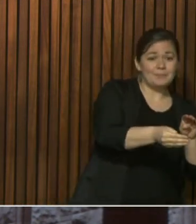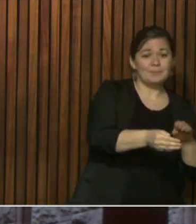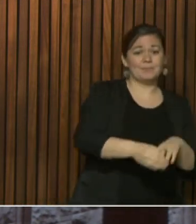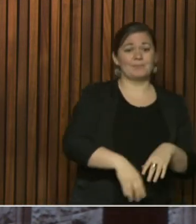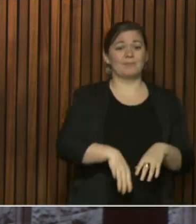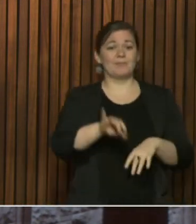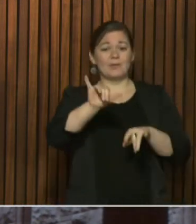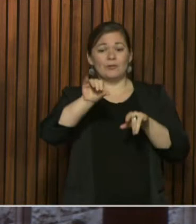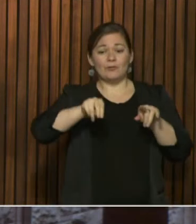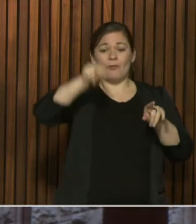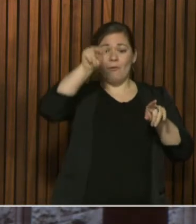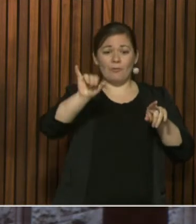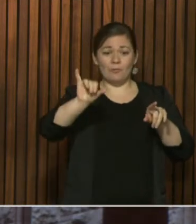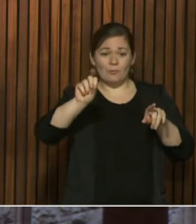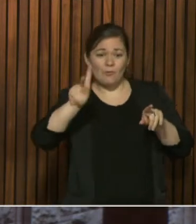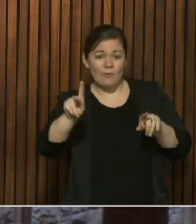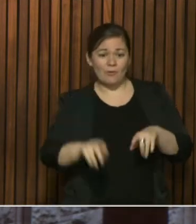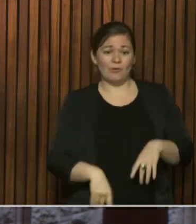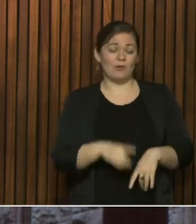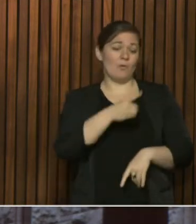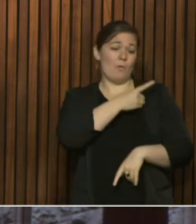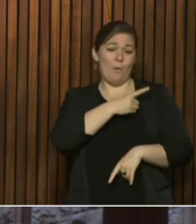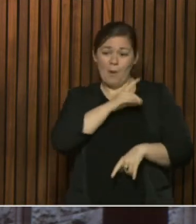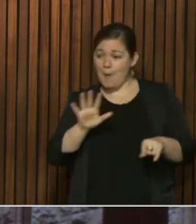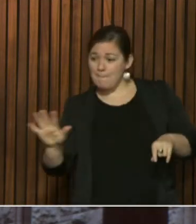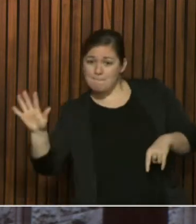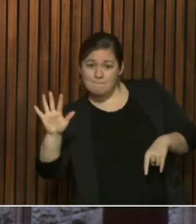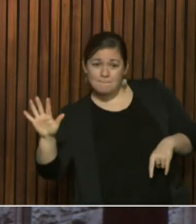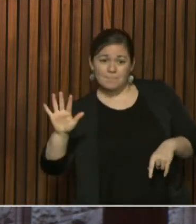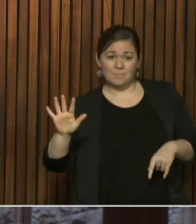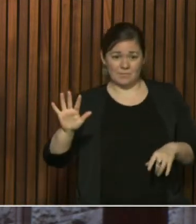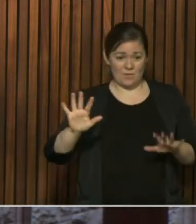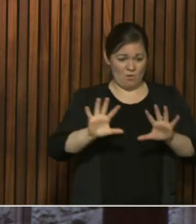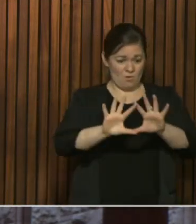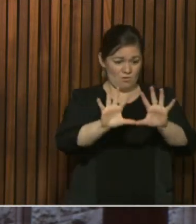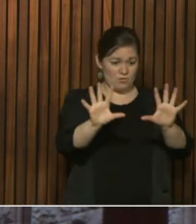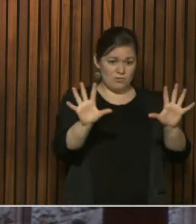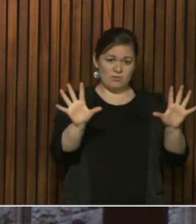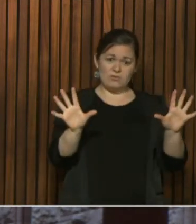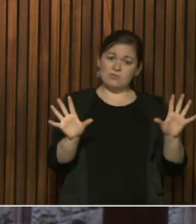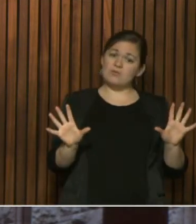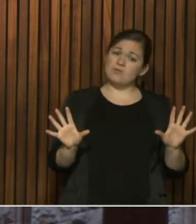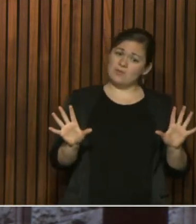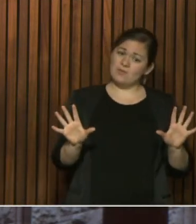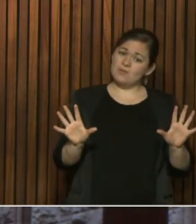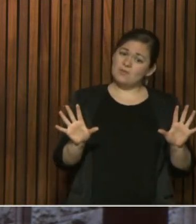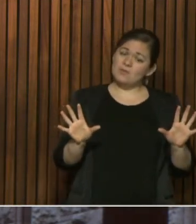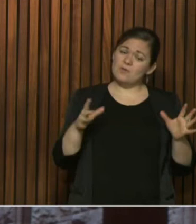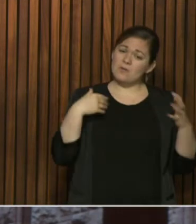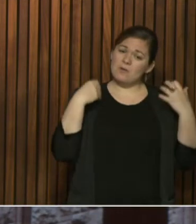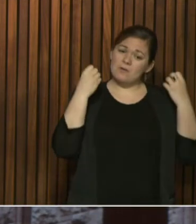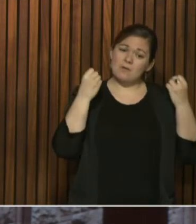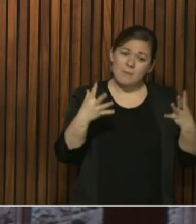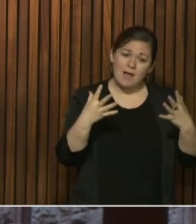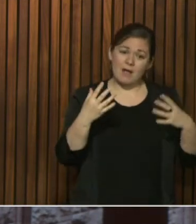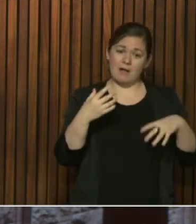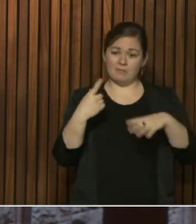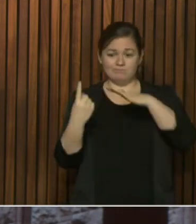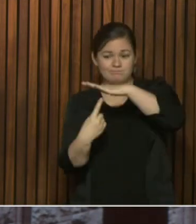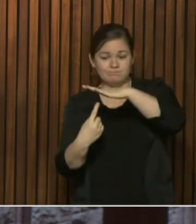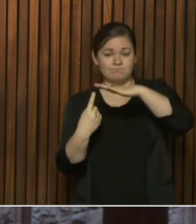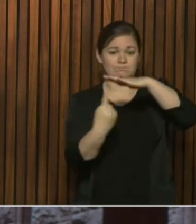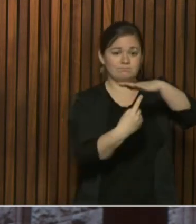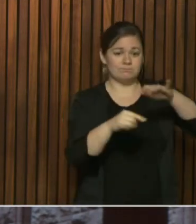which have the most, of course, hospital facilities, isolation rooms and ICU beds and